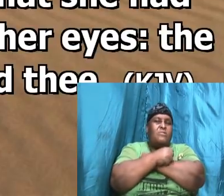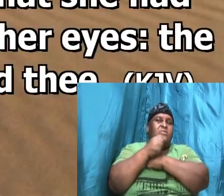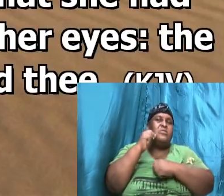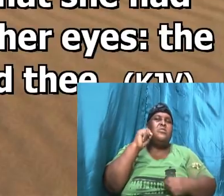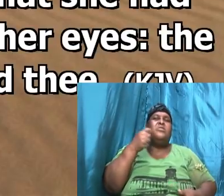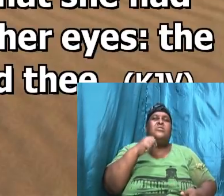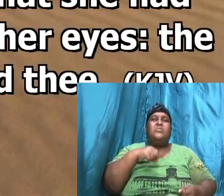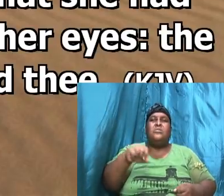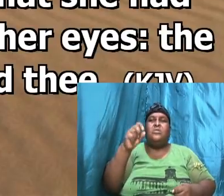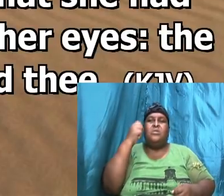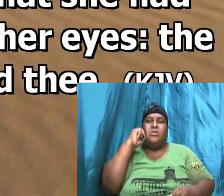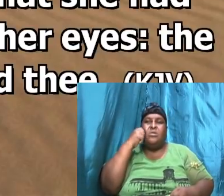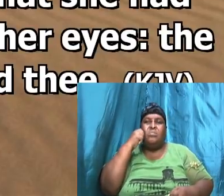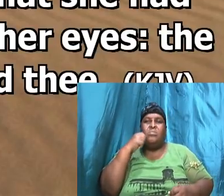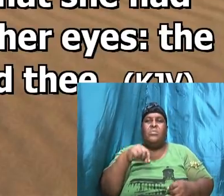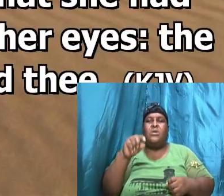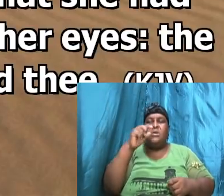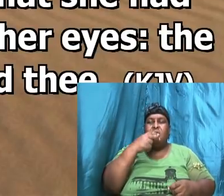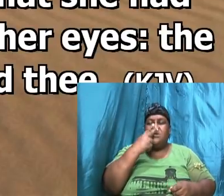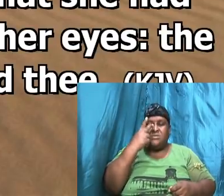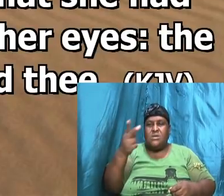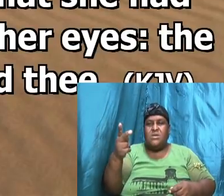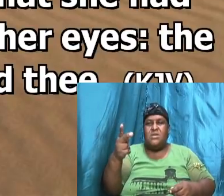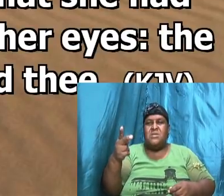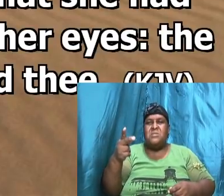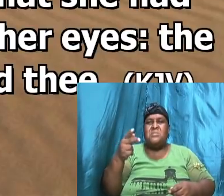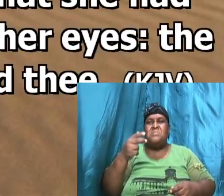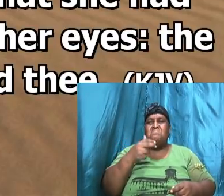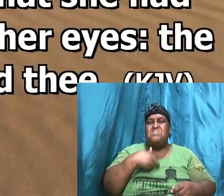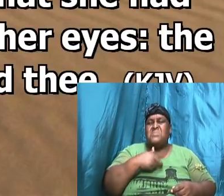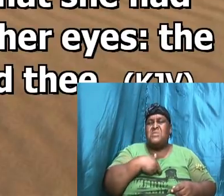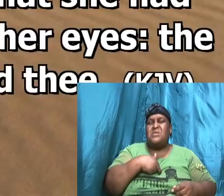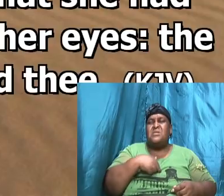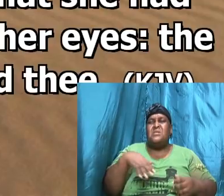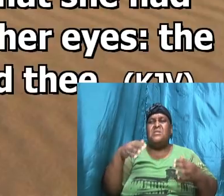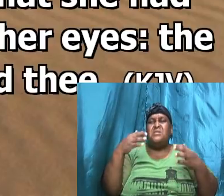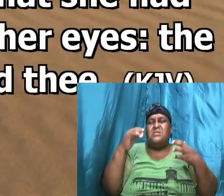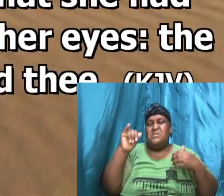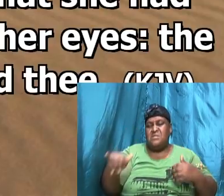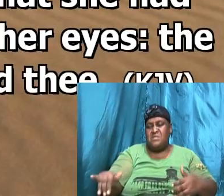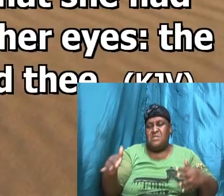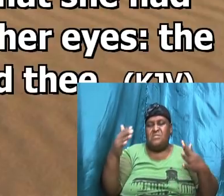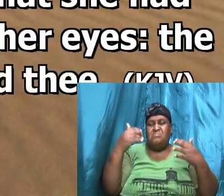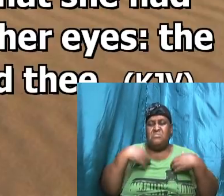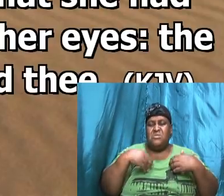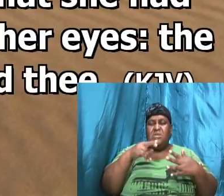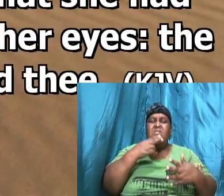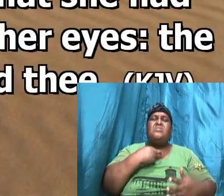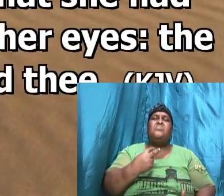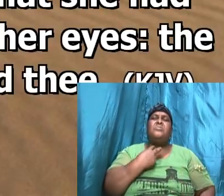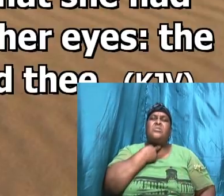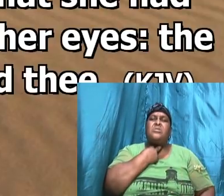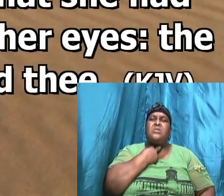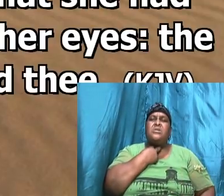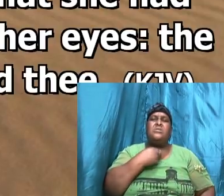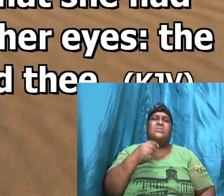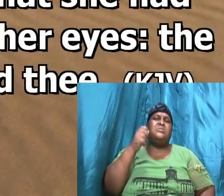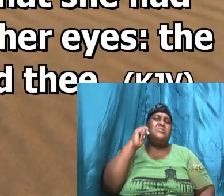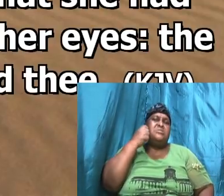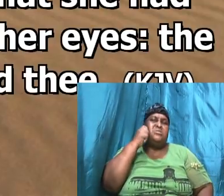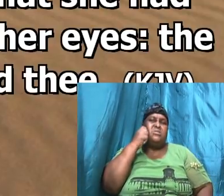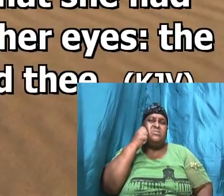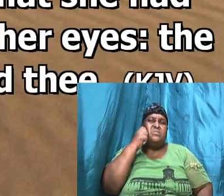she had conceived, her mistress was despised in her eyes. And Sarai said unto